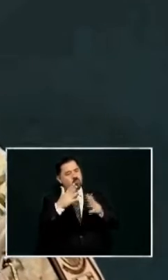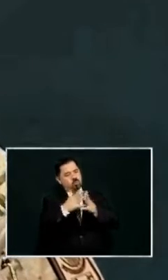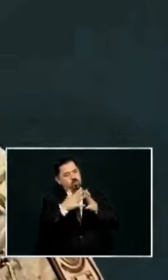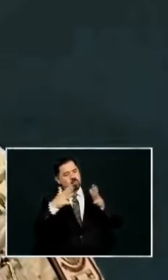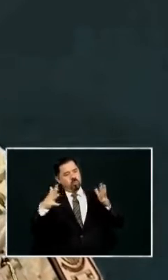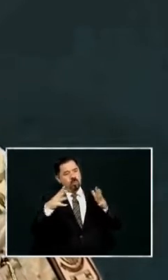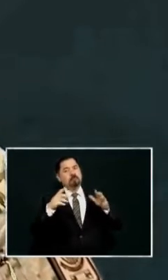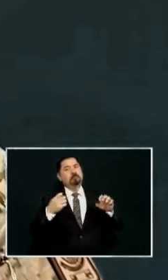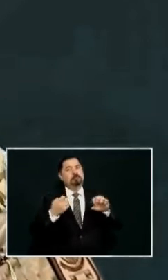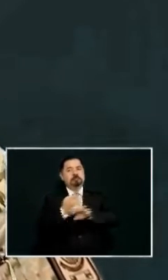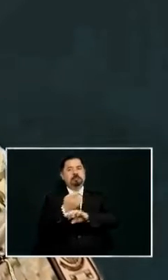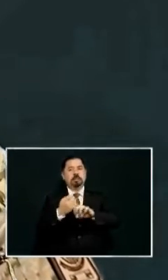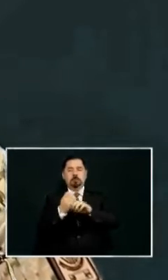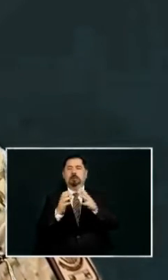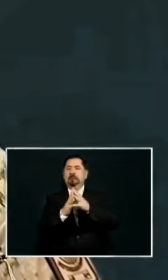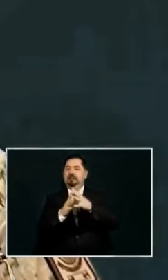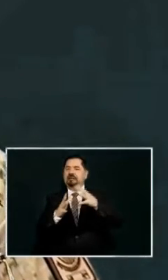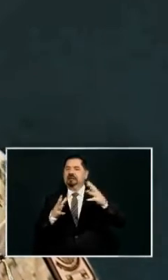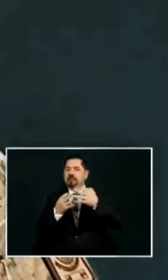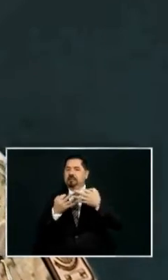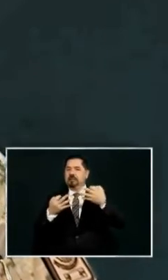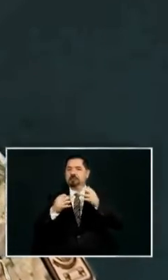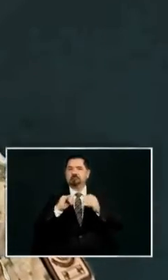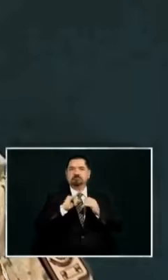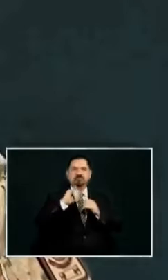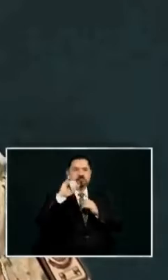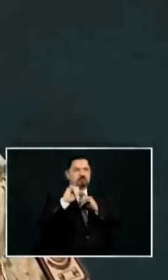and it's got a very big territory